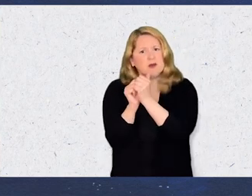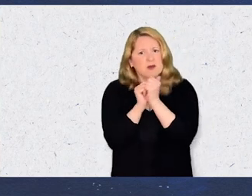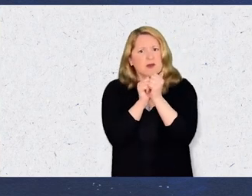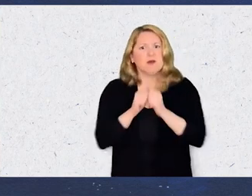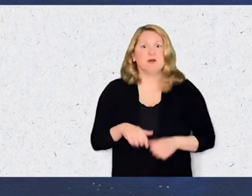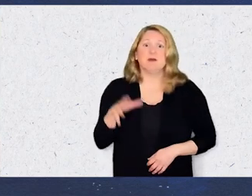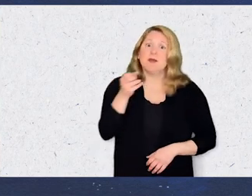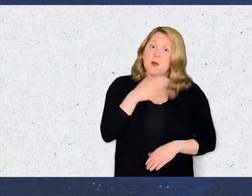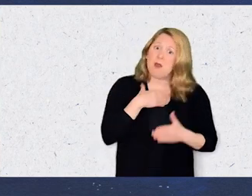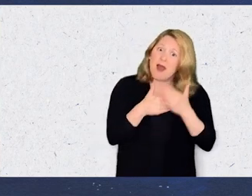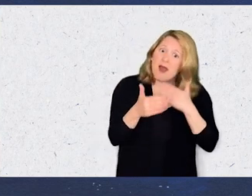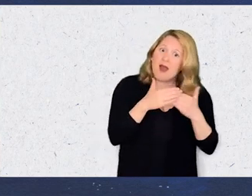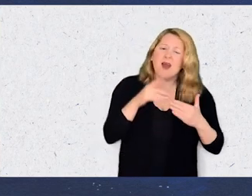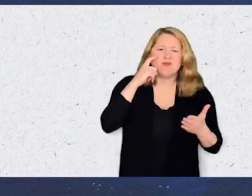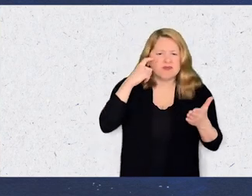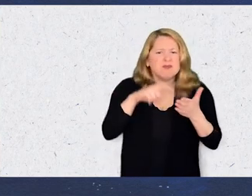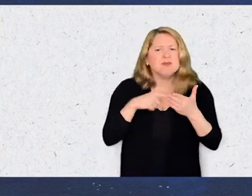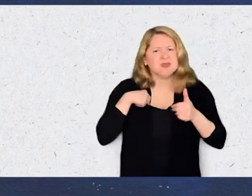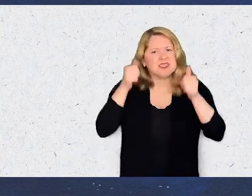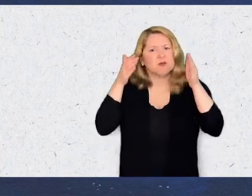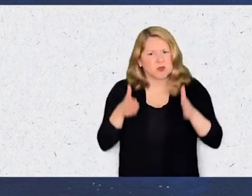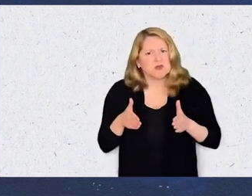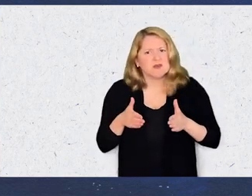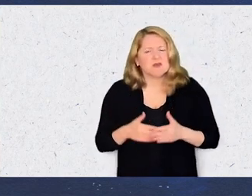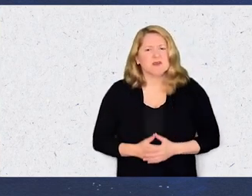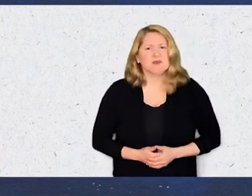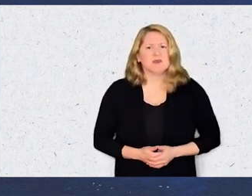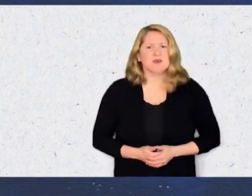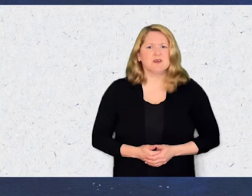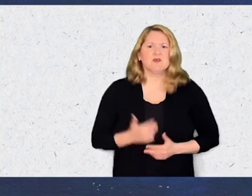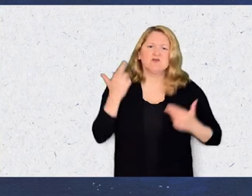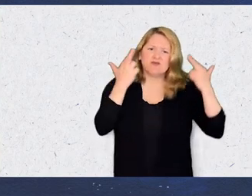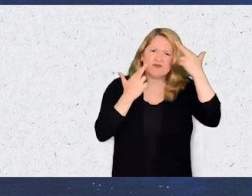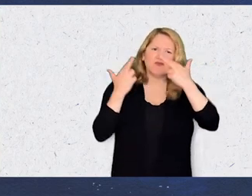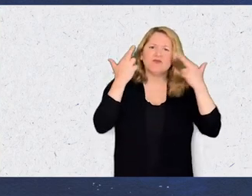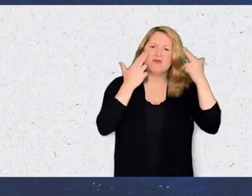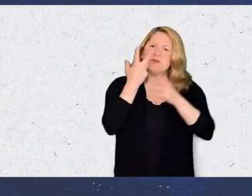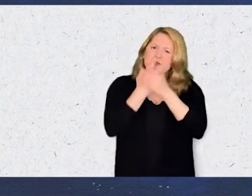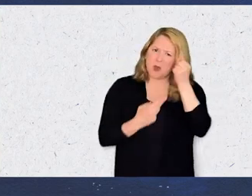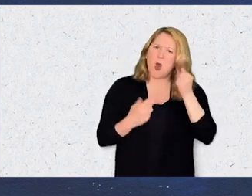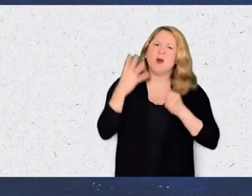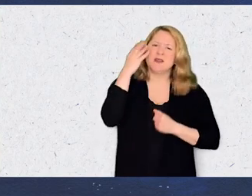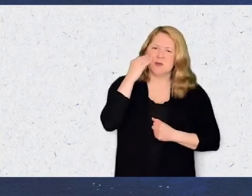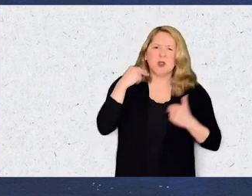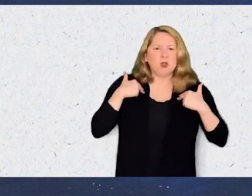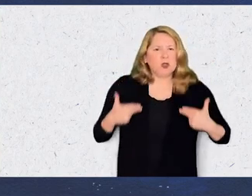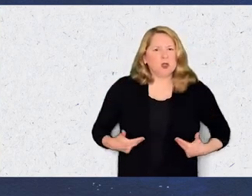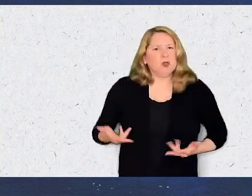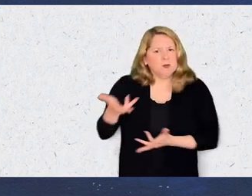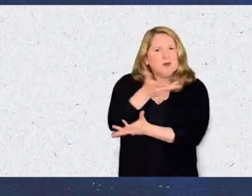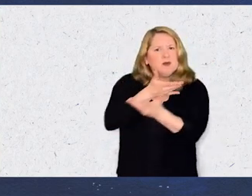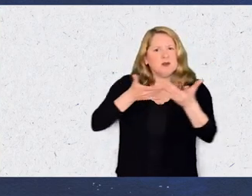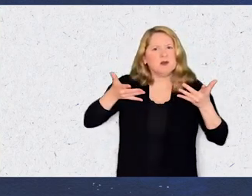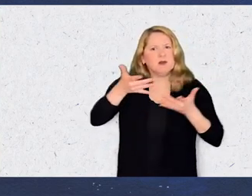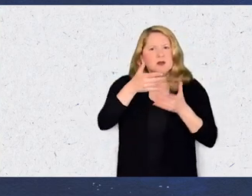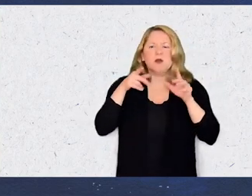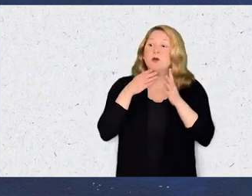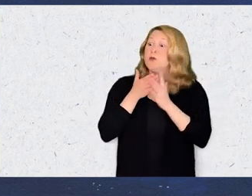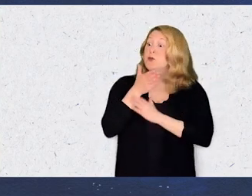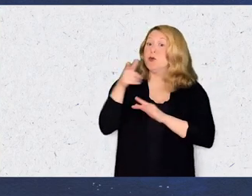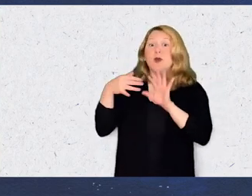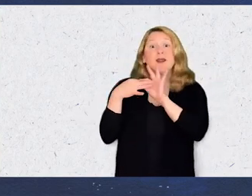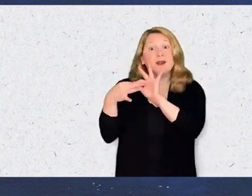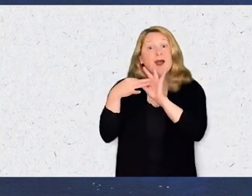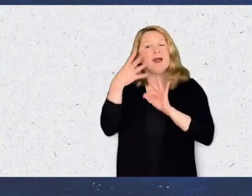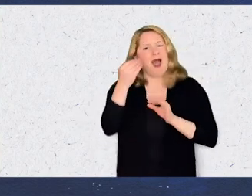Take my hand, recognize me as a person, and realize that we both experience the human condition, and